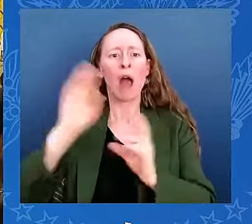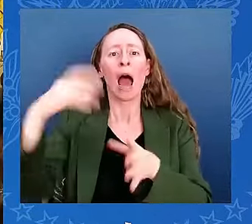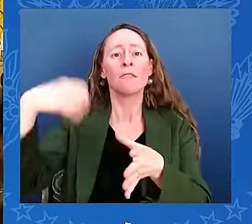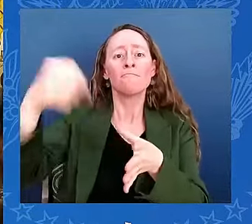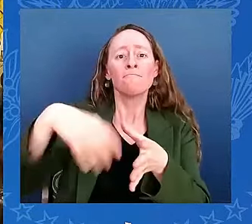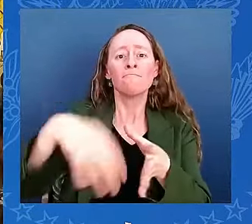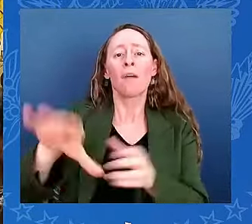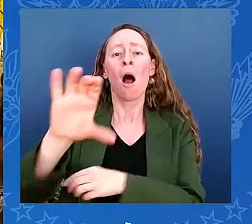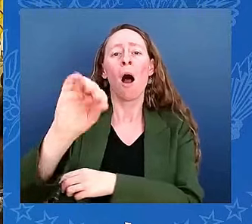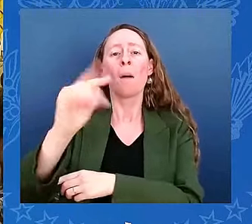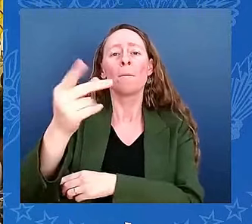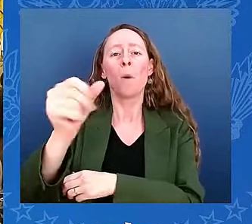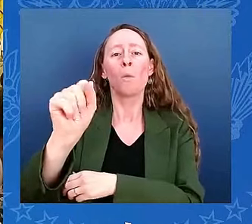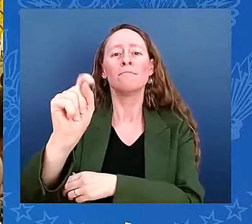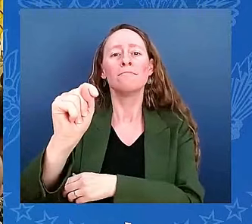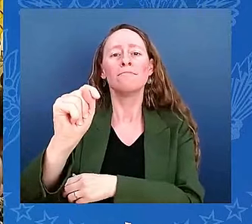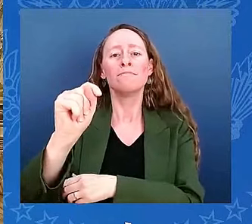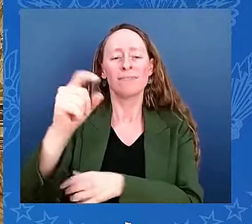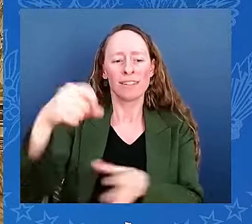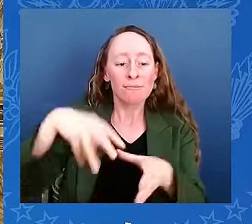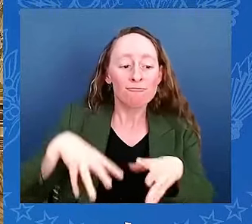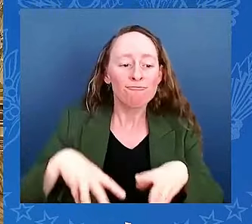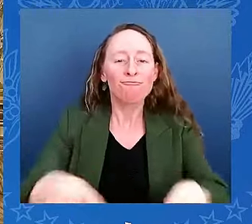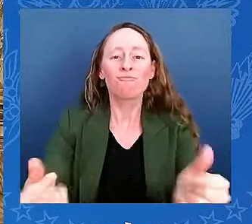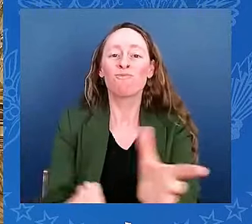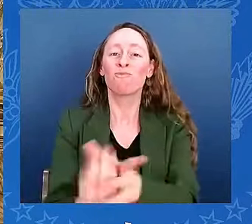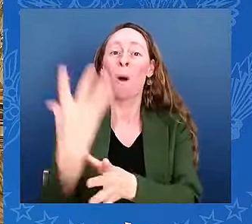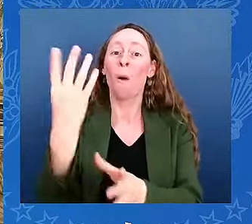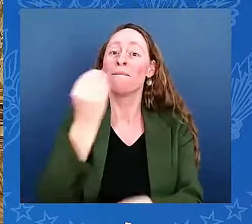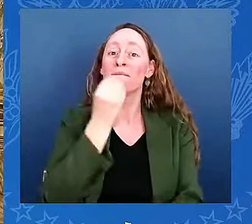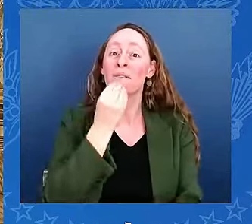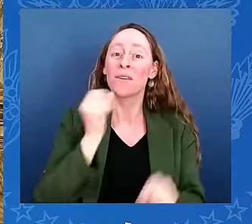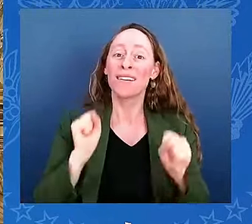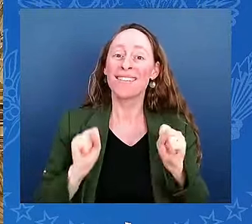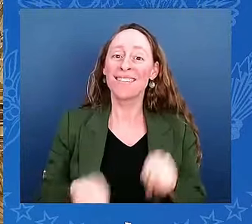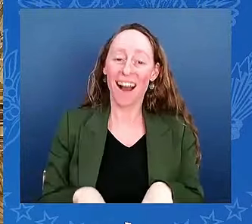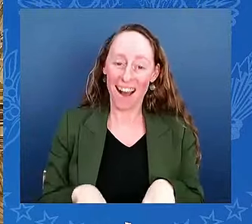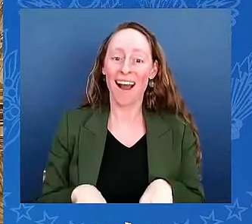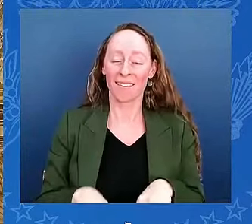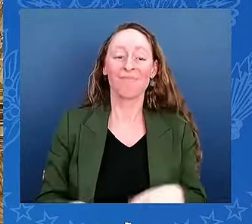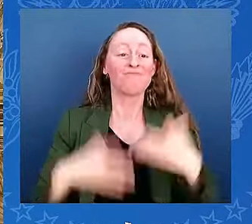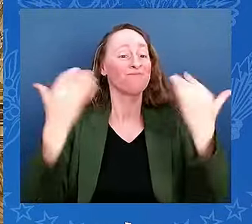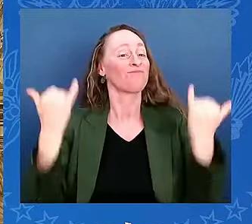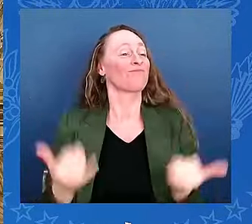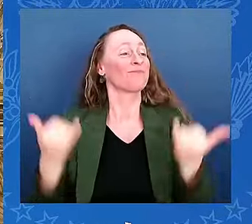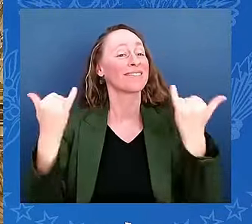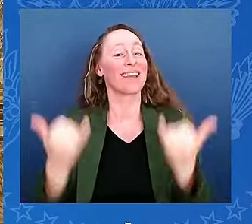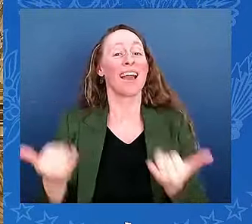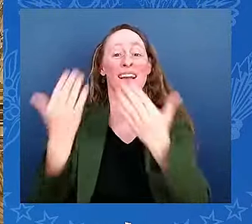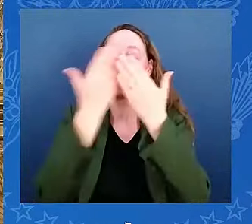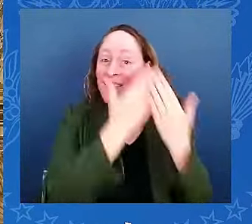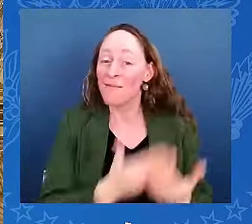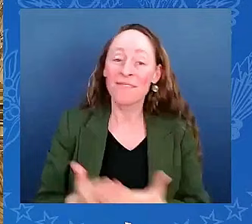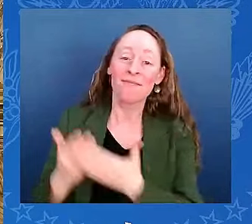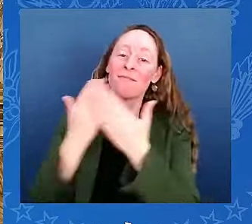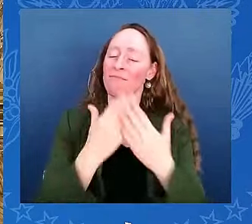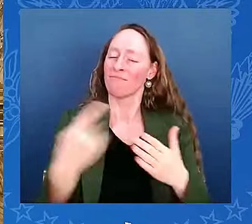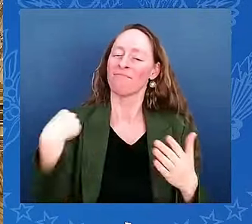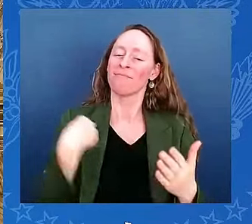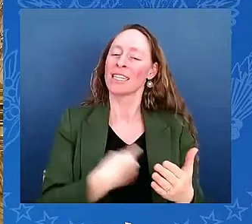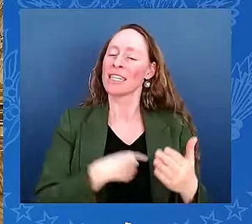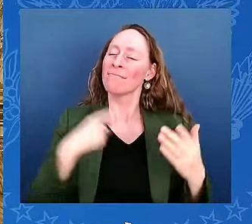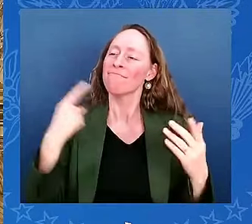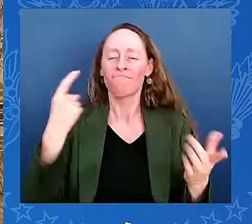Our celebration today is a chance to reflect on our personal stories and a journey of our community as a whole.